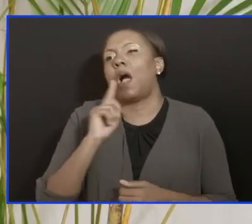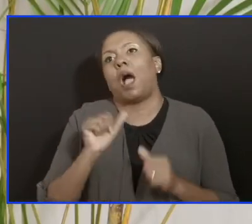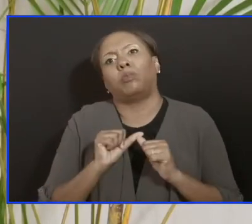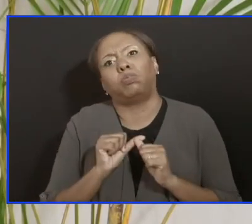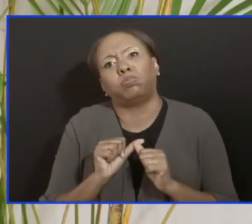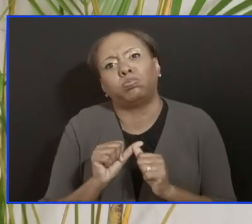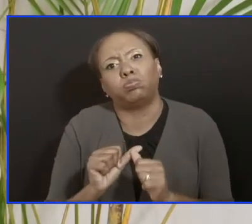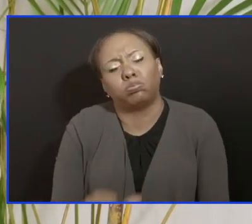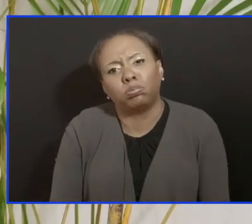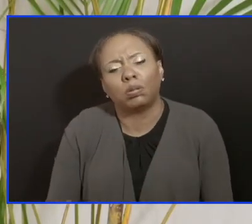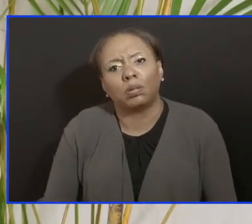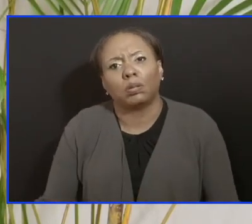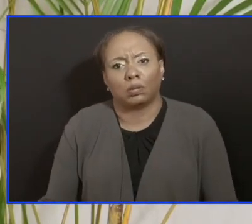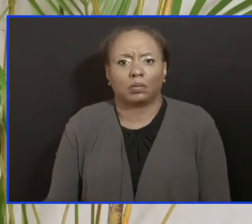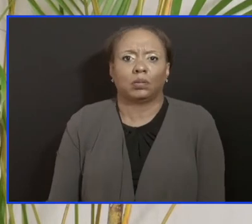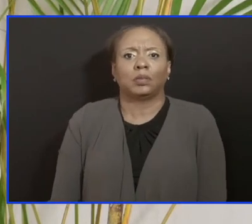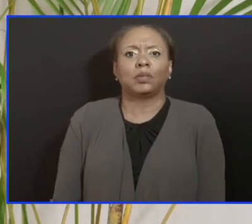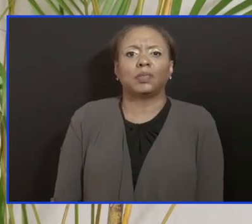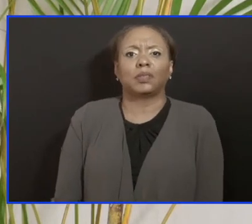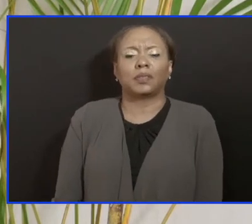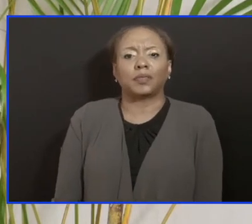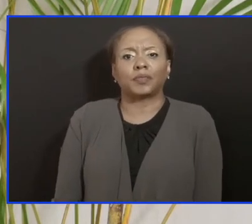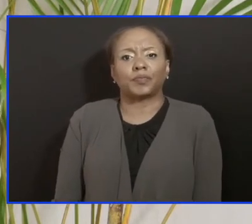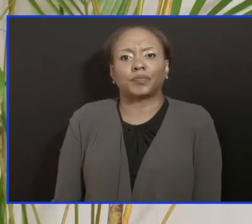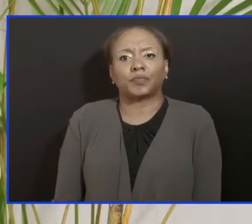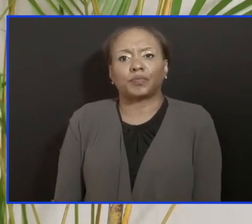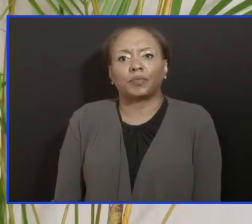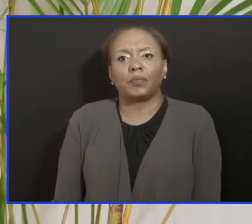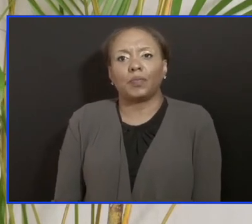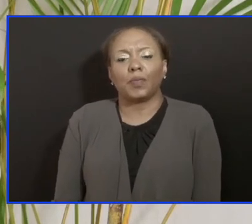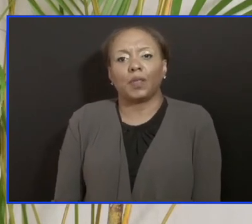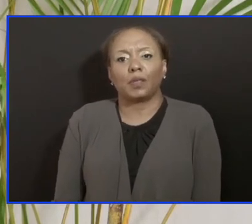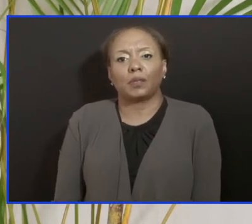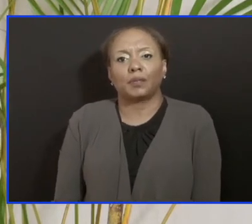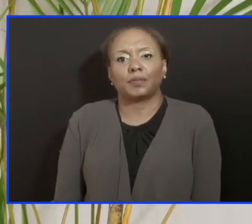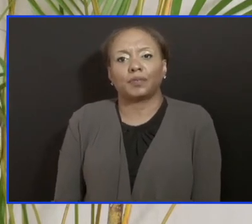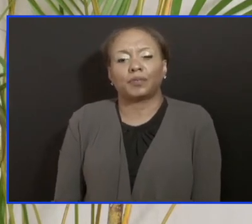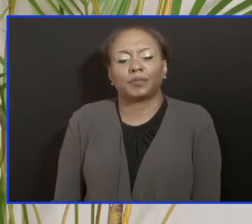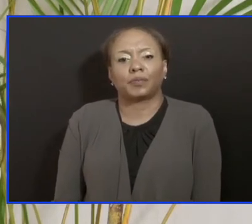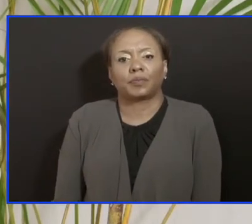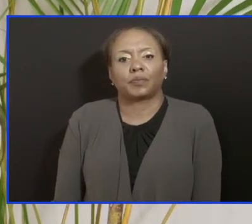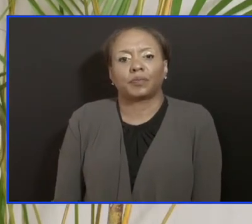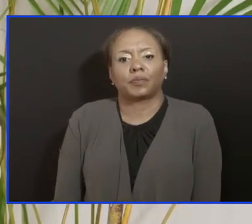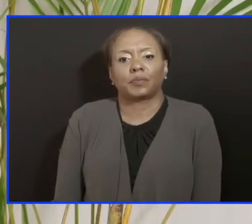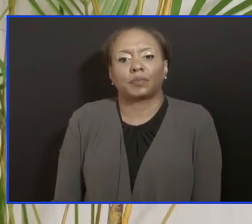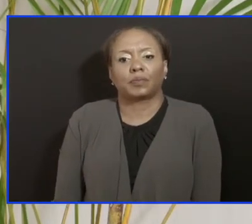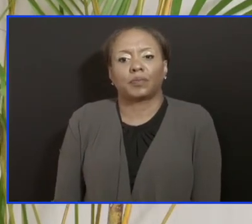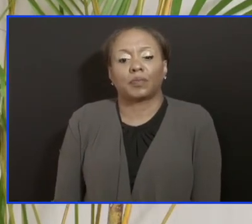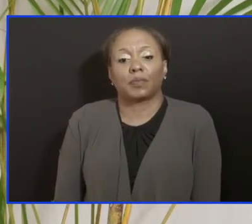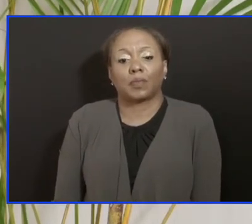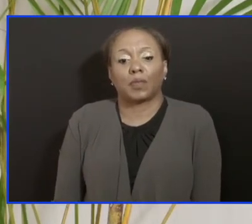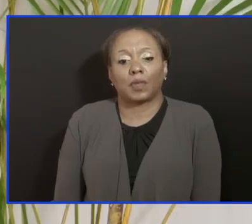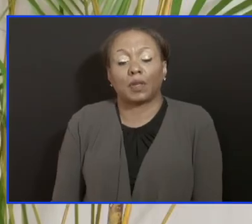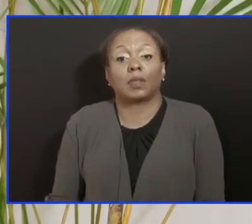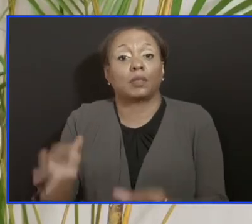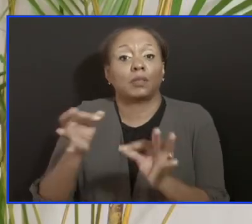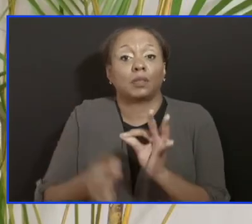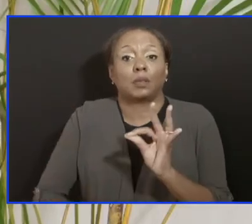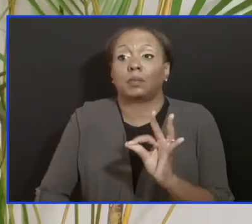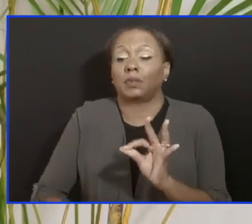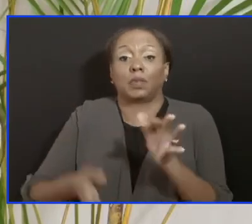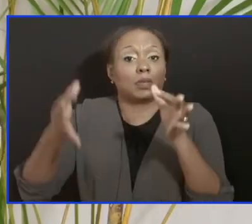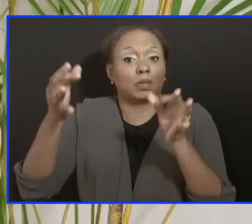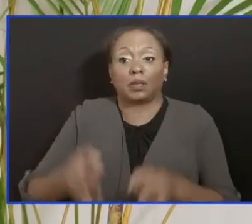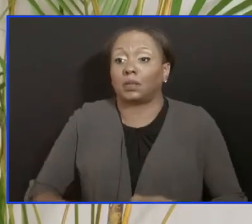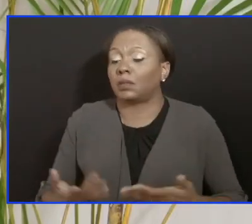here. So it was a simple task of really determining exactly where